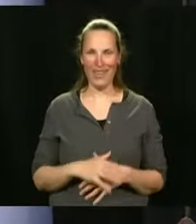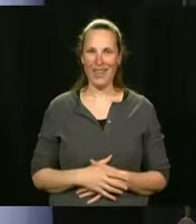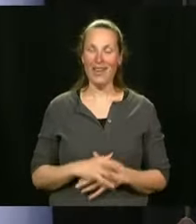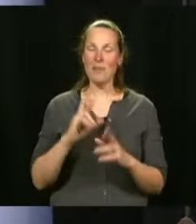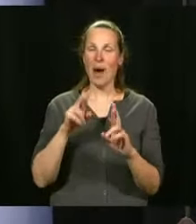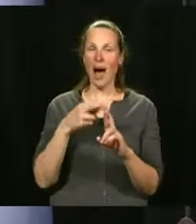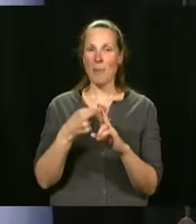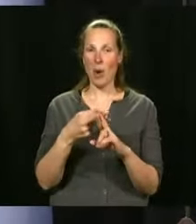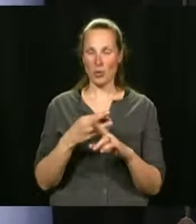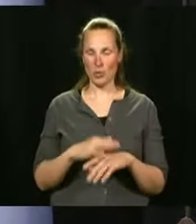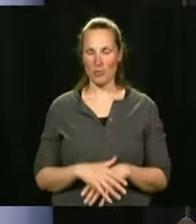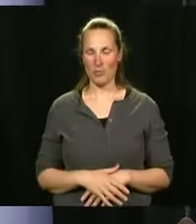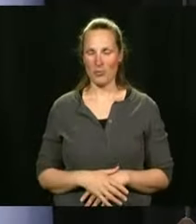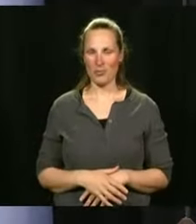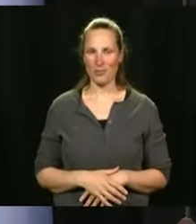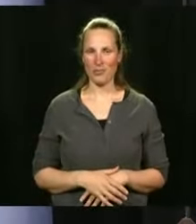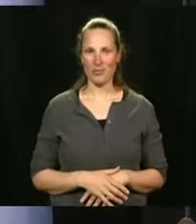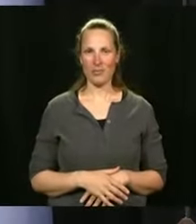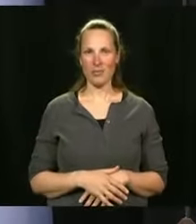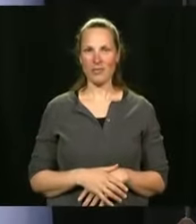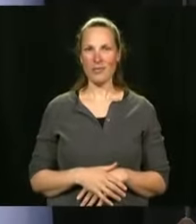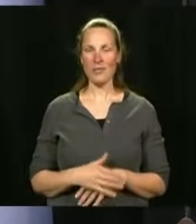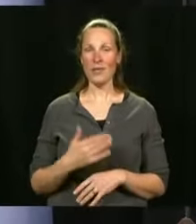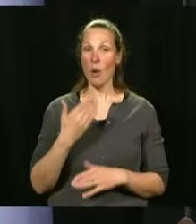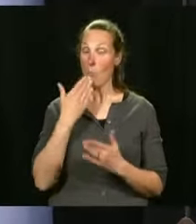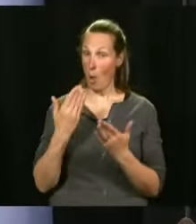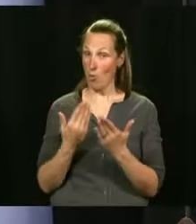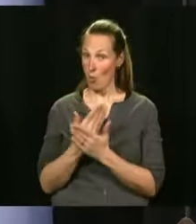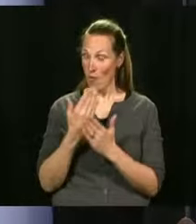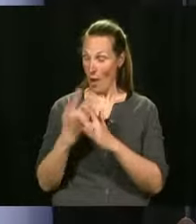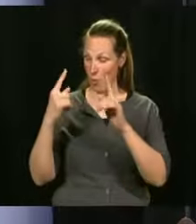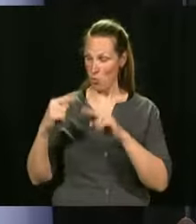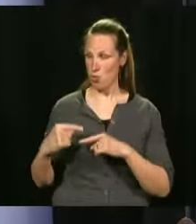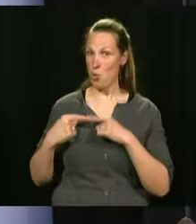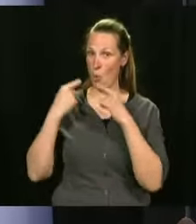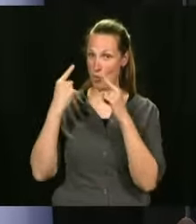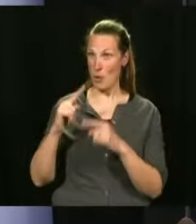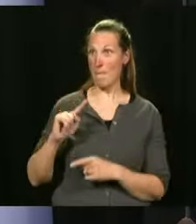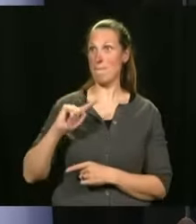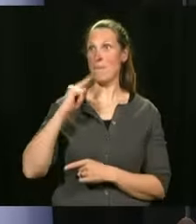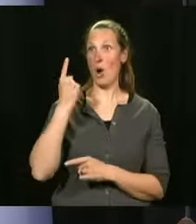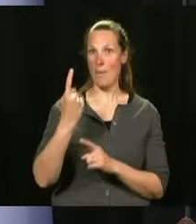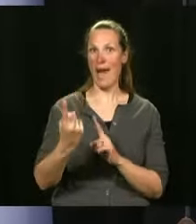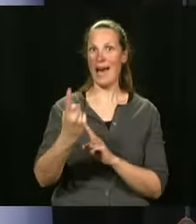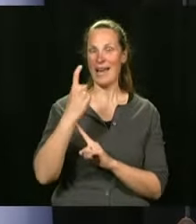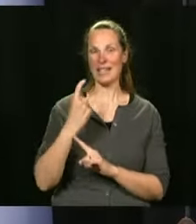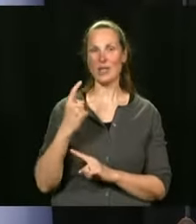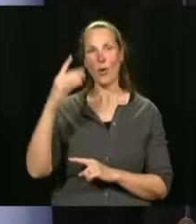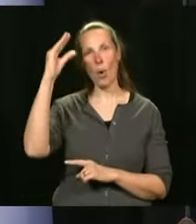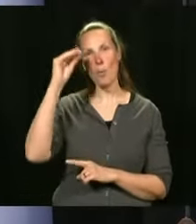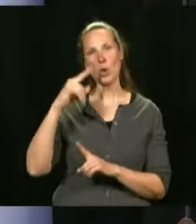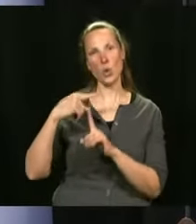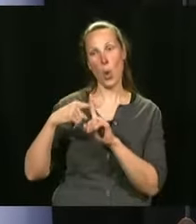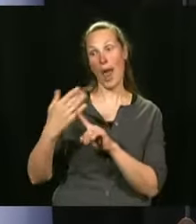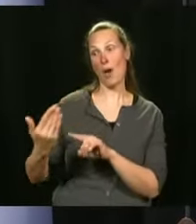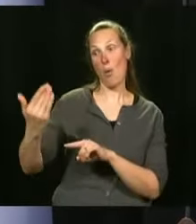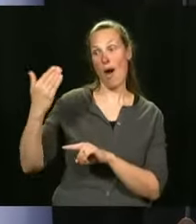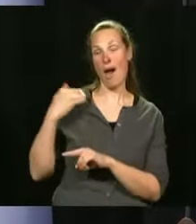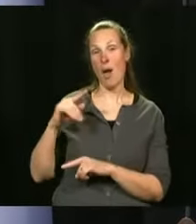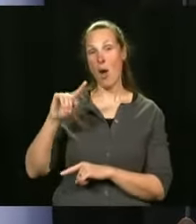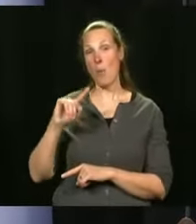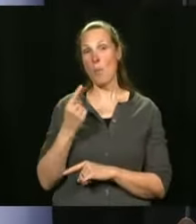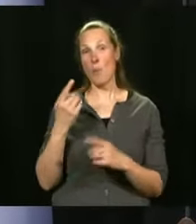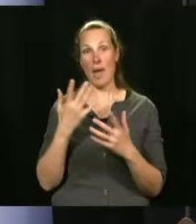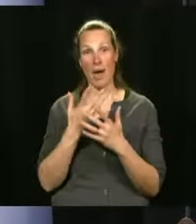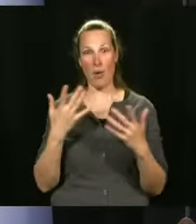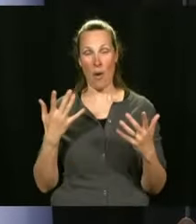is. Well, the good news is that I had told you since the beginning, following Mr. Dubé's first question, the first thing is that we want